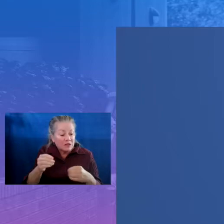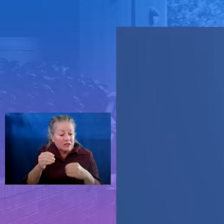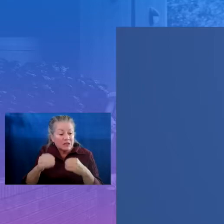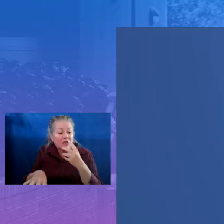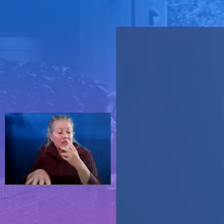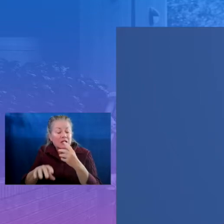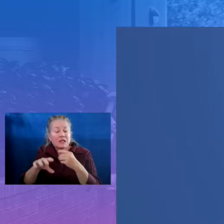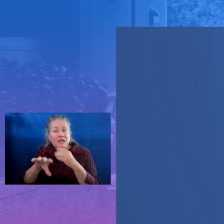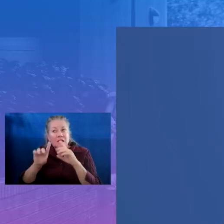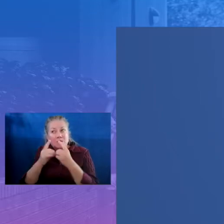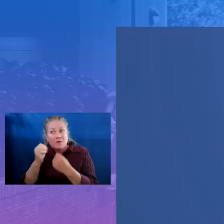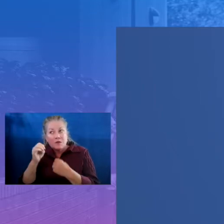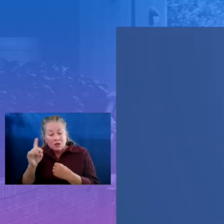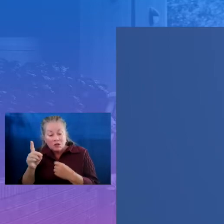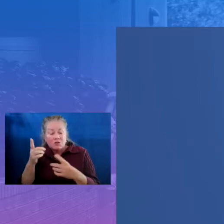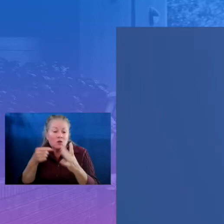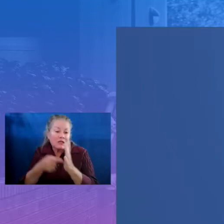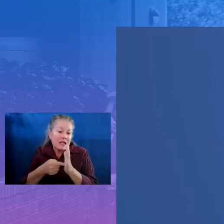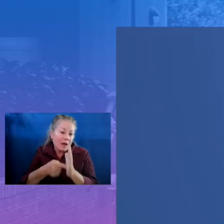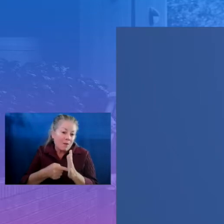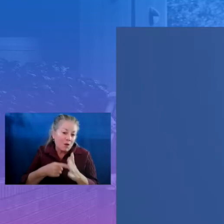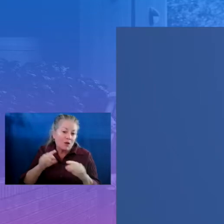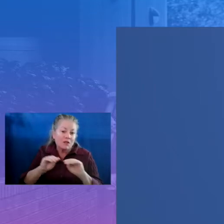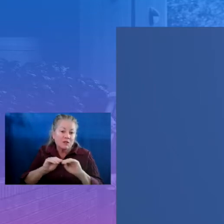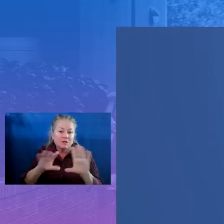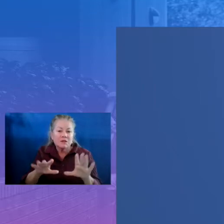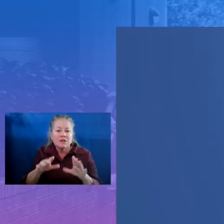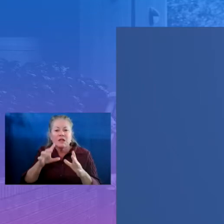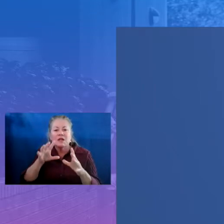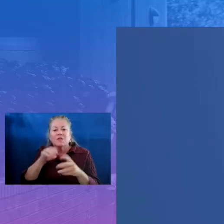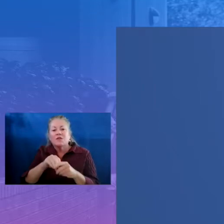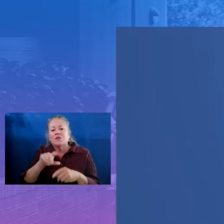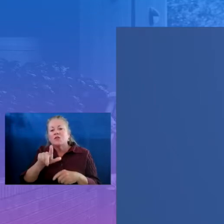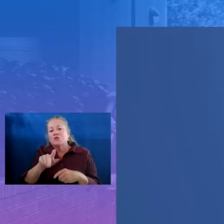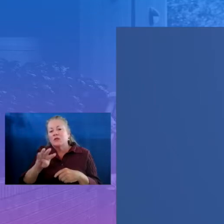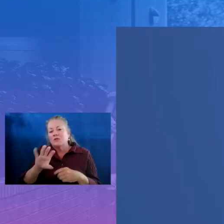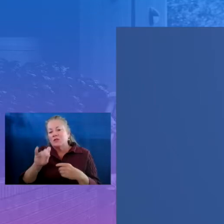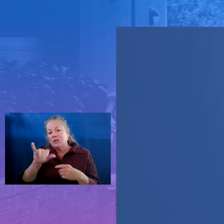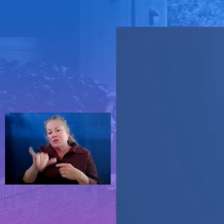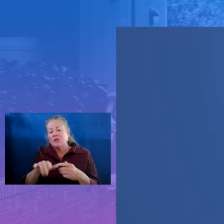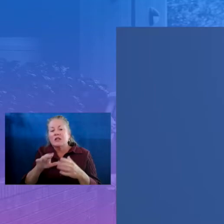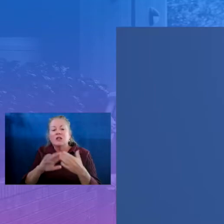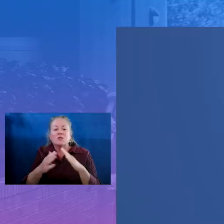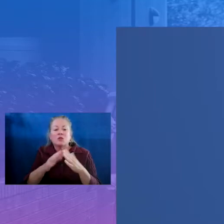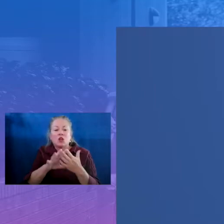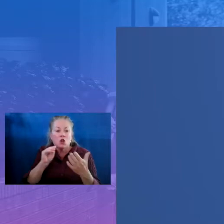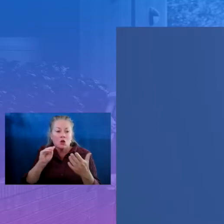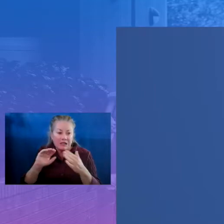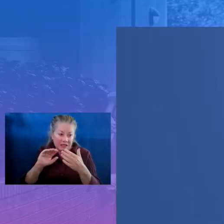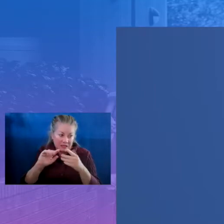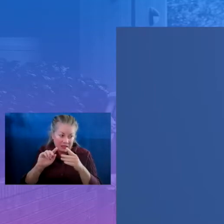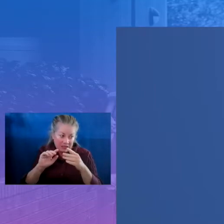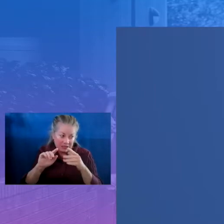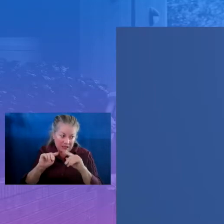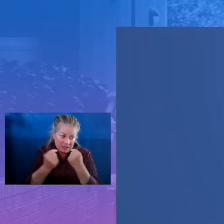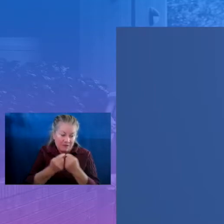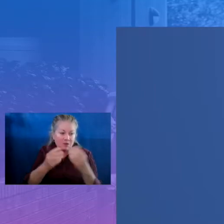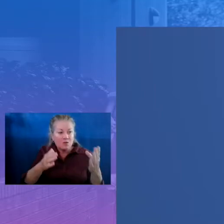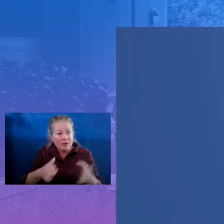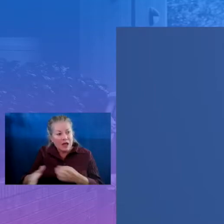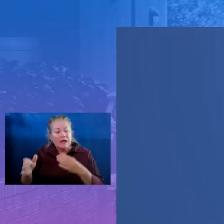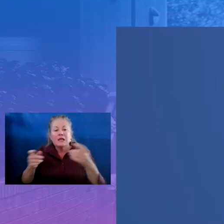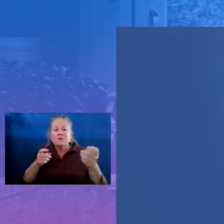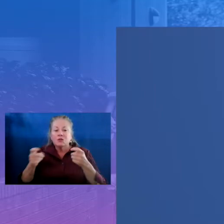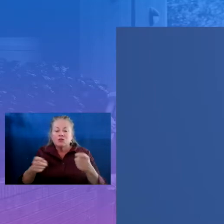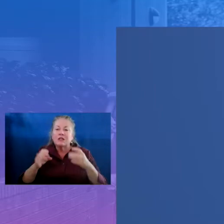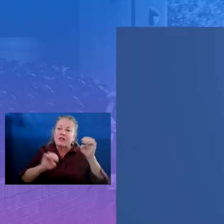Education, for example, explicitly involving 21st-century community learning center teams in planning or administration or evaluation